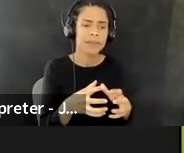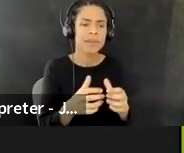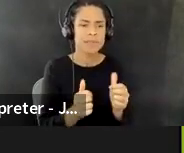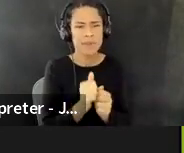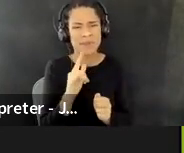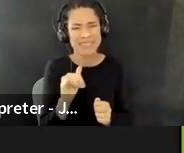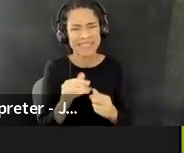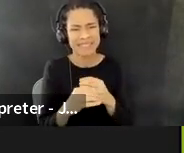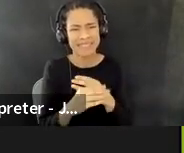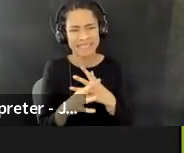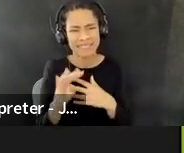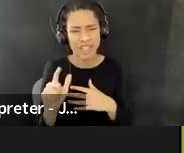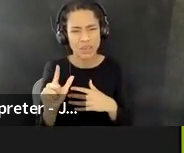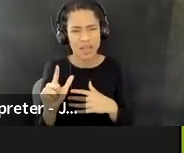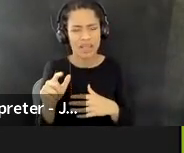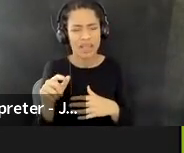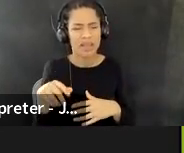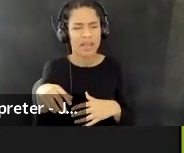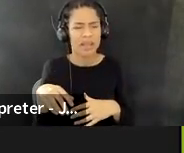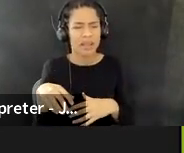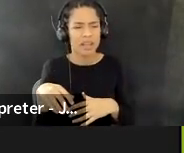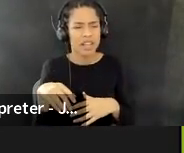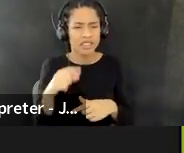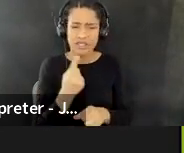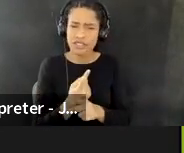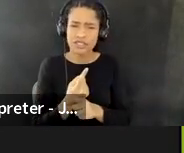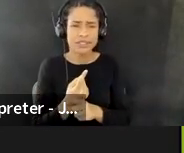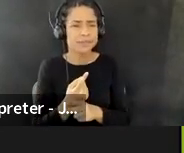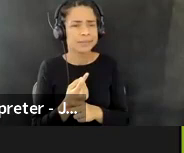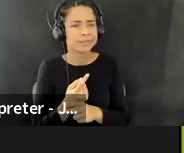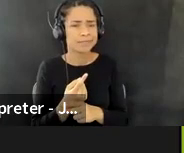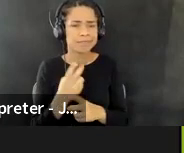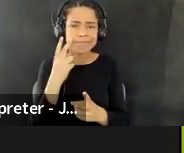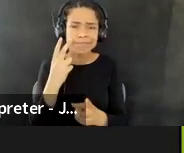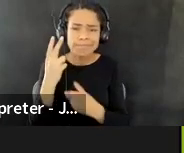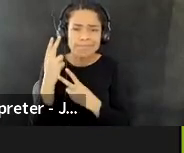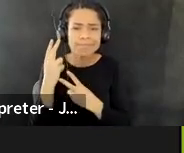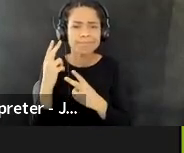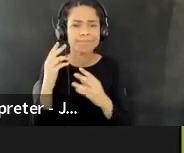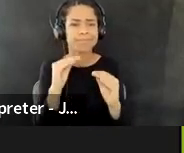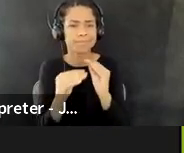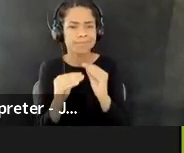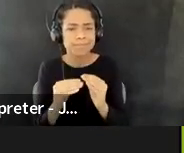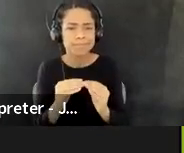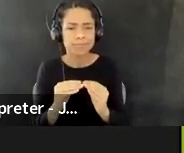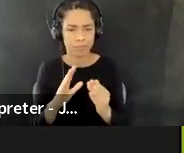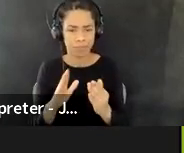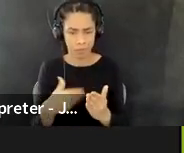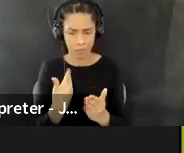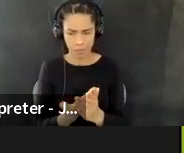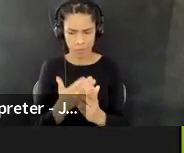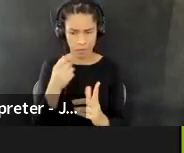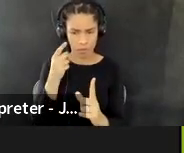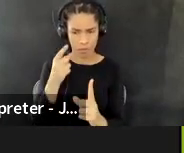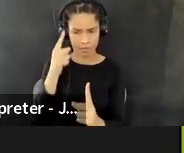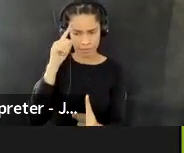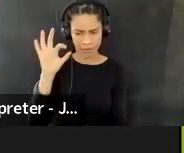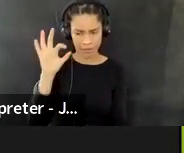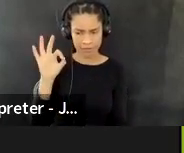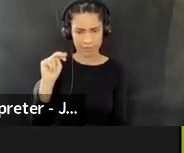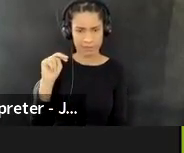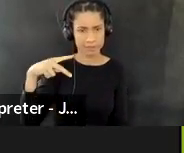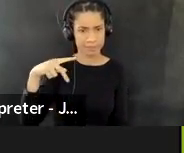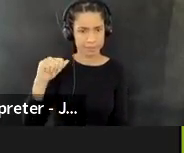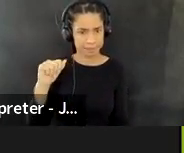um, to really reflect and refine the direction of FINIPA going forward. And then,